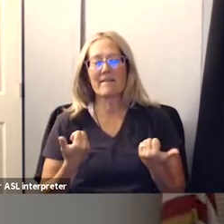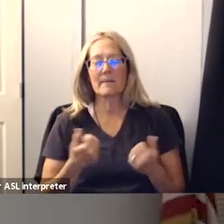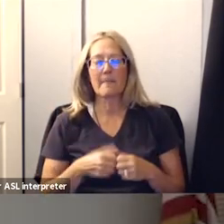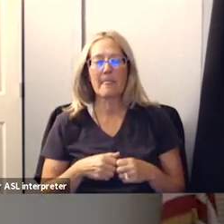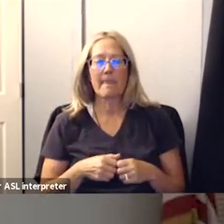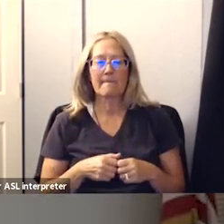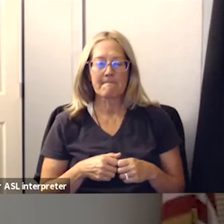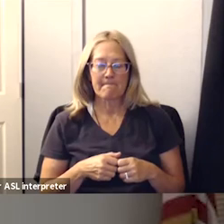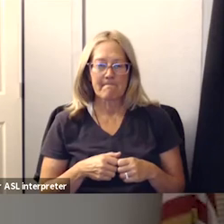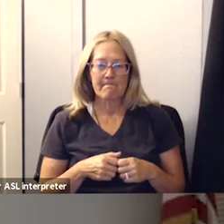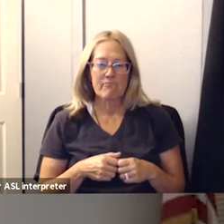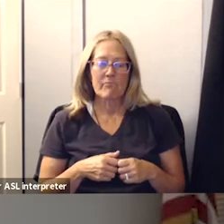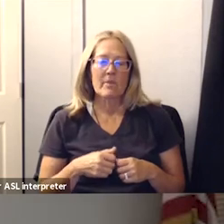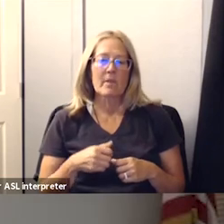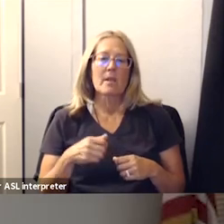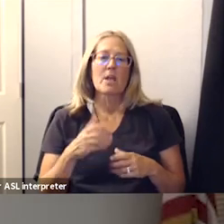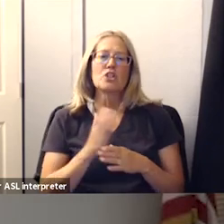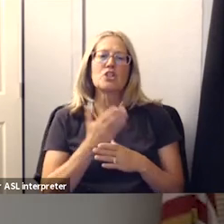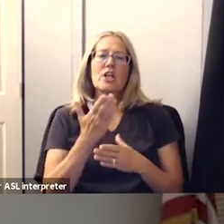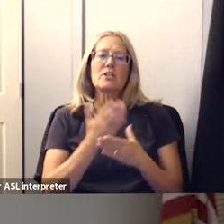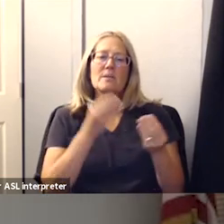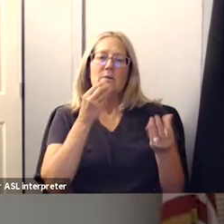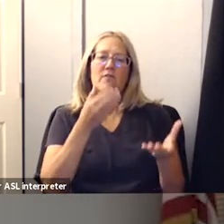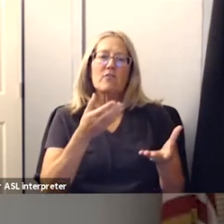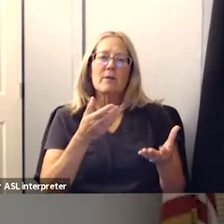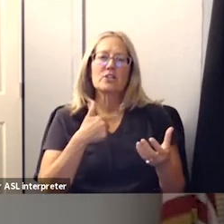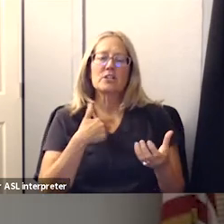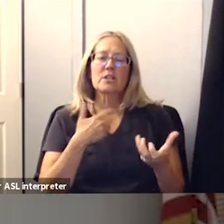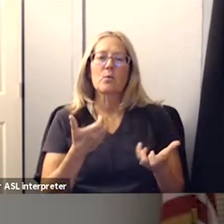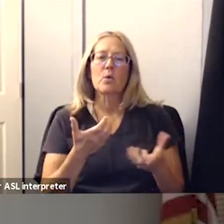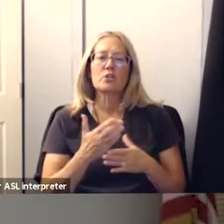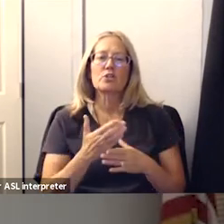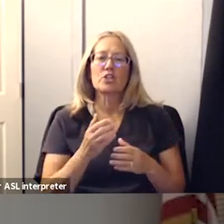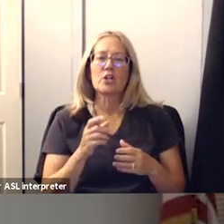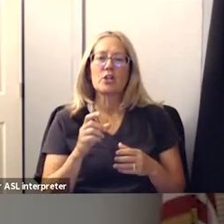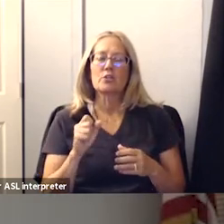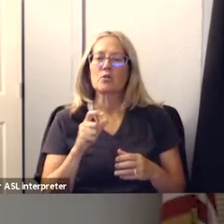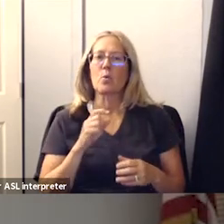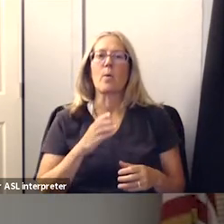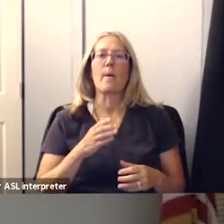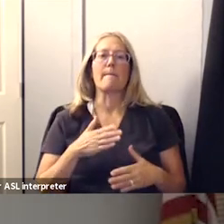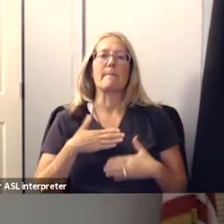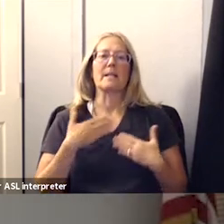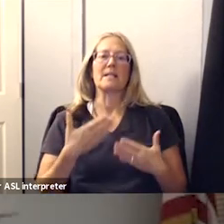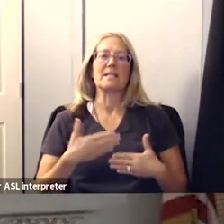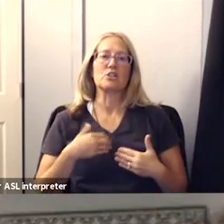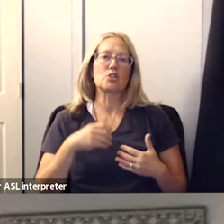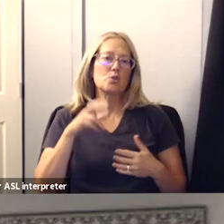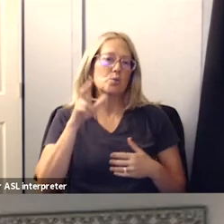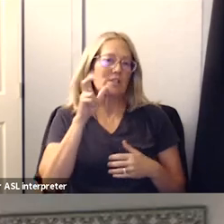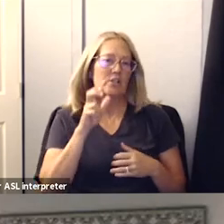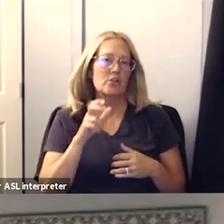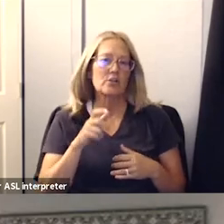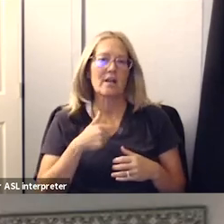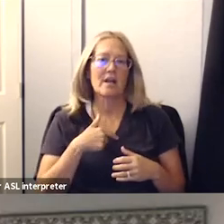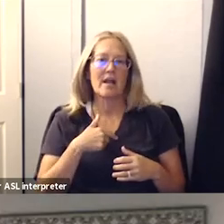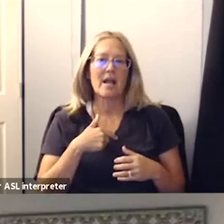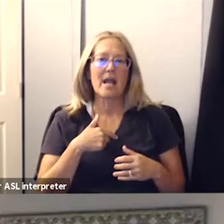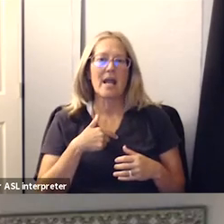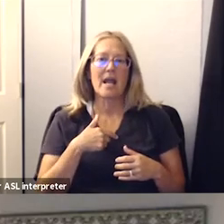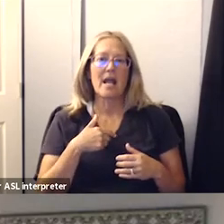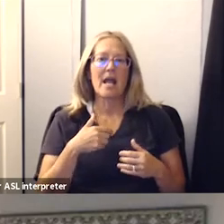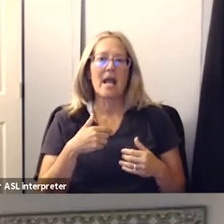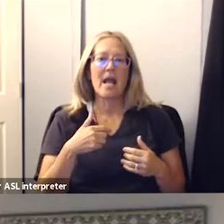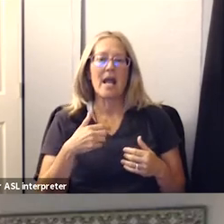to just share one other bit of information that I'm so pleased to hear about I'm very high on our state